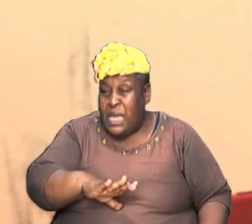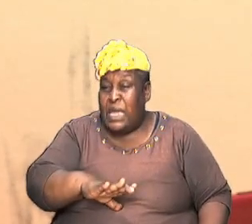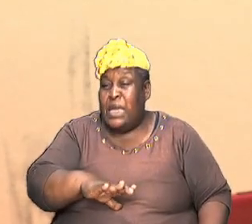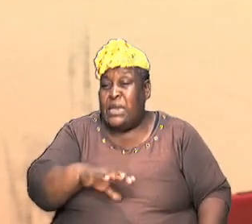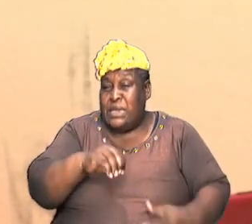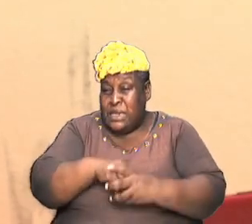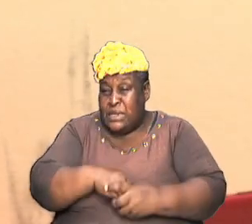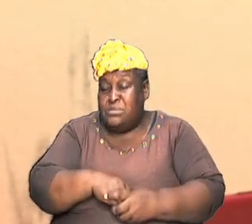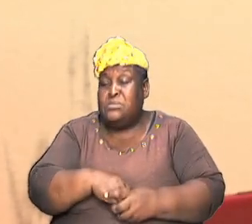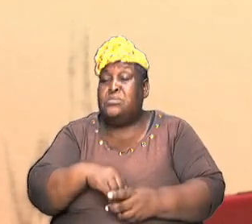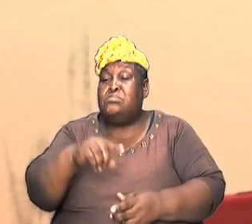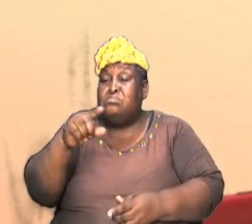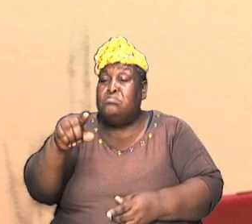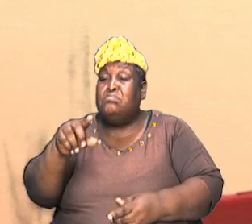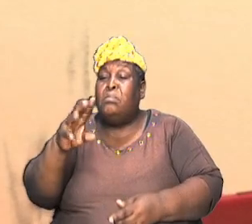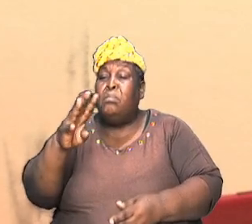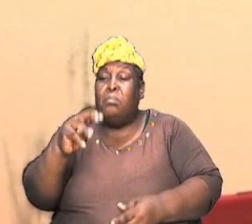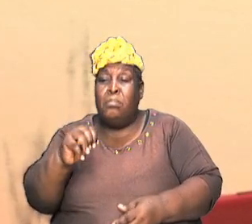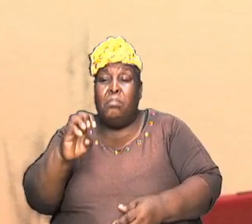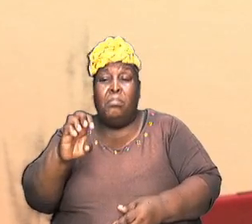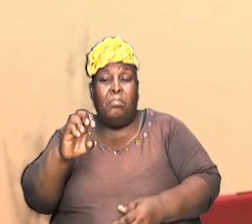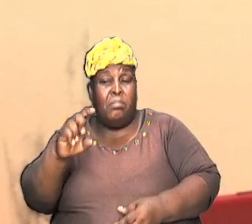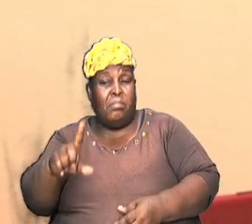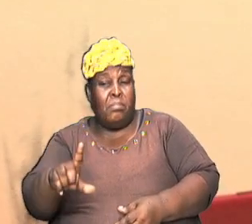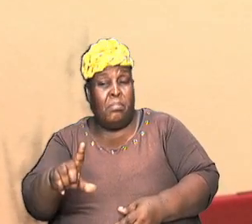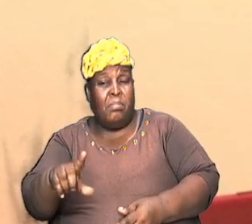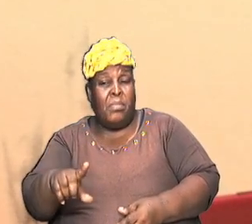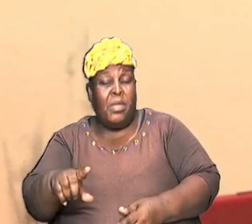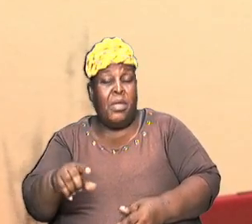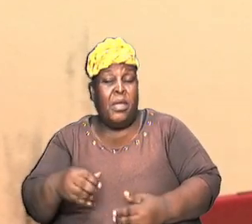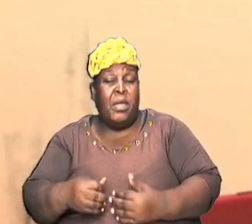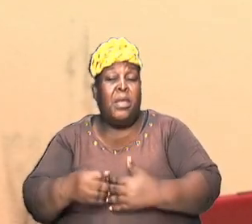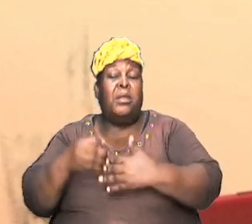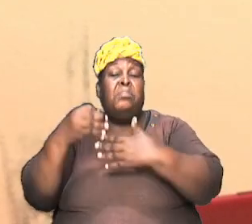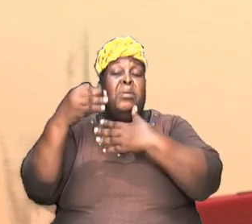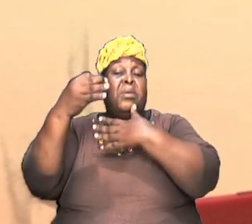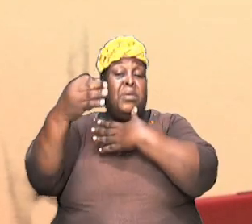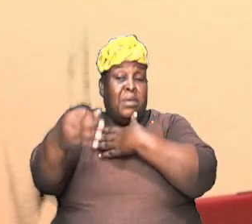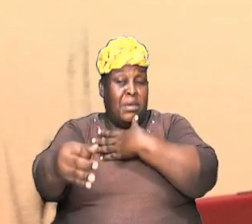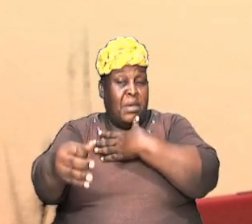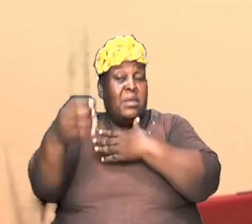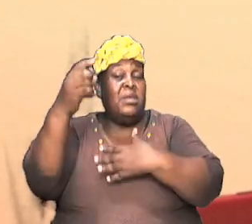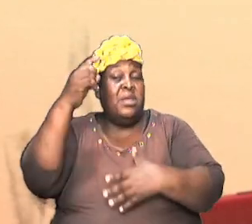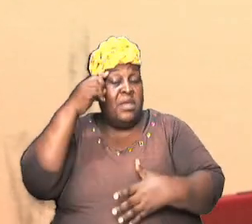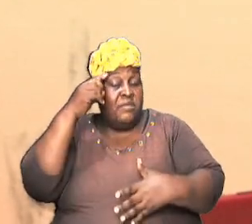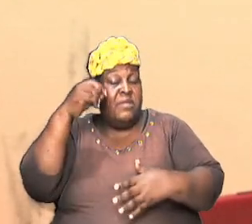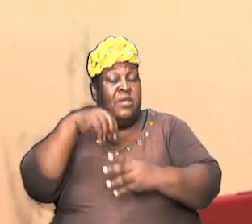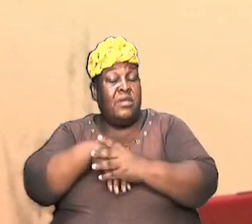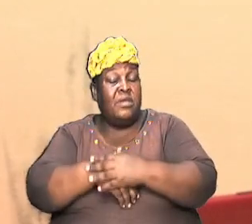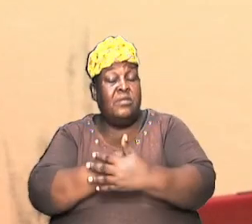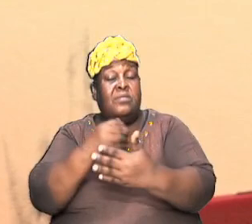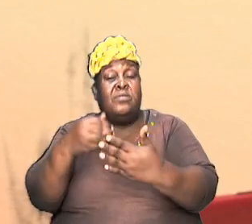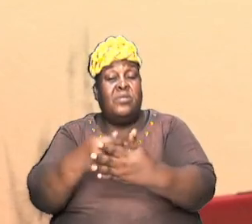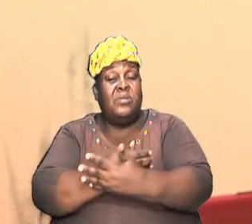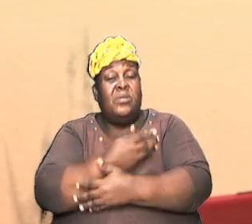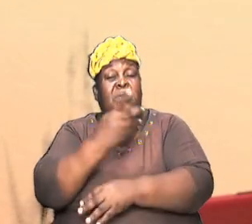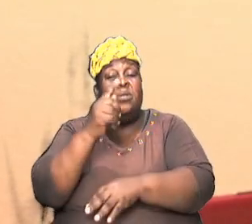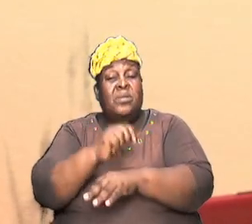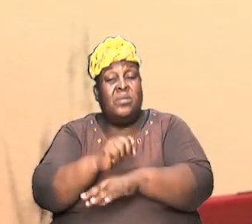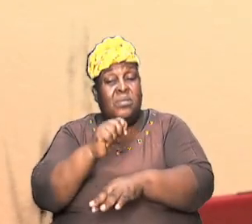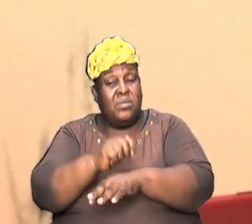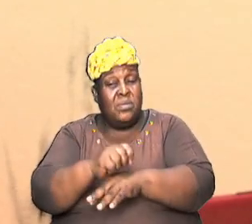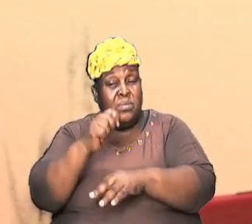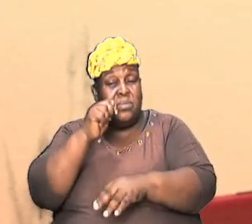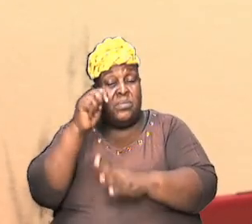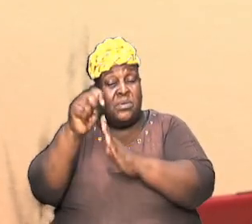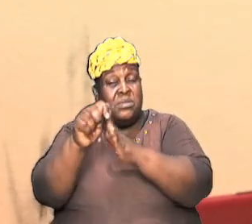experience then beyond David into the New Testament into the church age